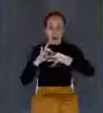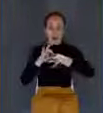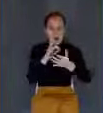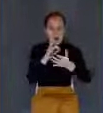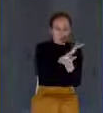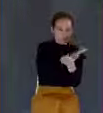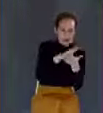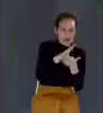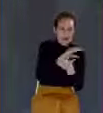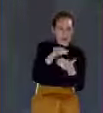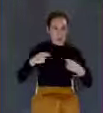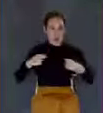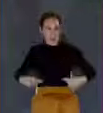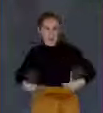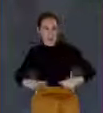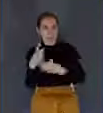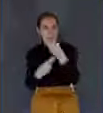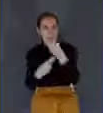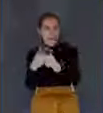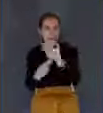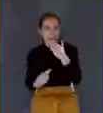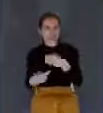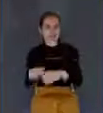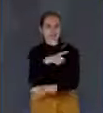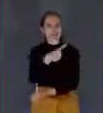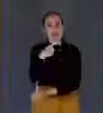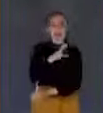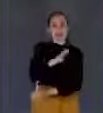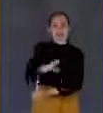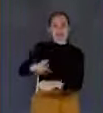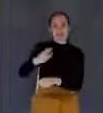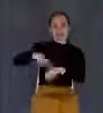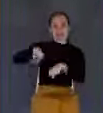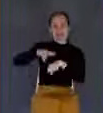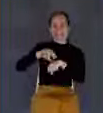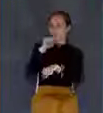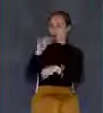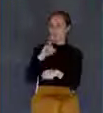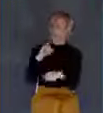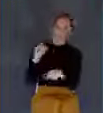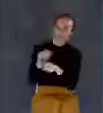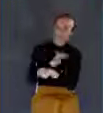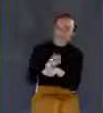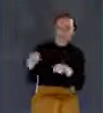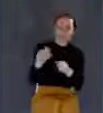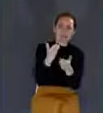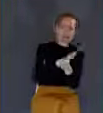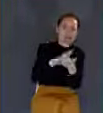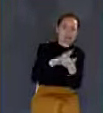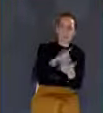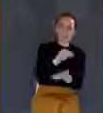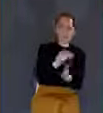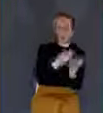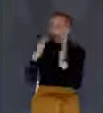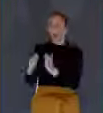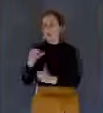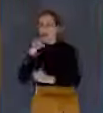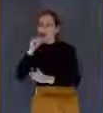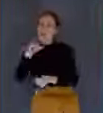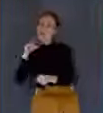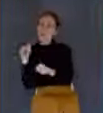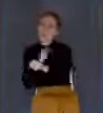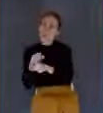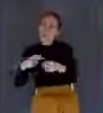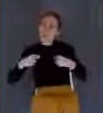Eutychus. And Eutychus said that Christ's nature was neither truly divine nor truly human. Rather, it was a mixture of